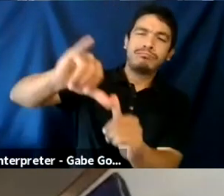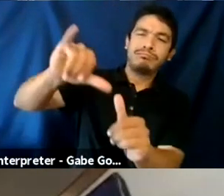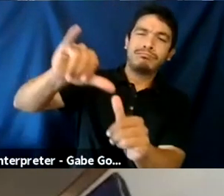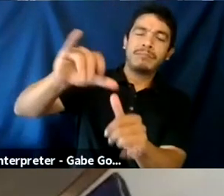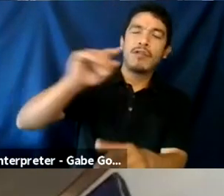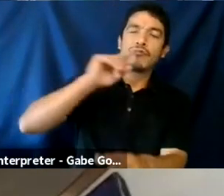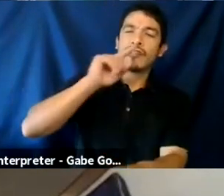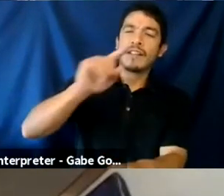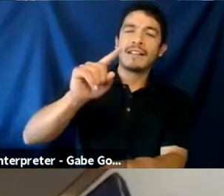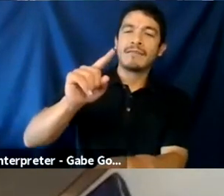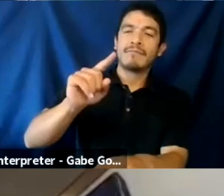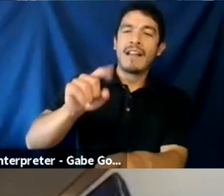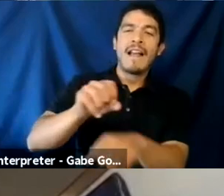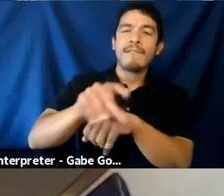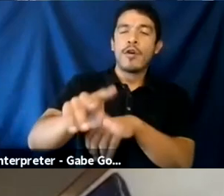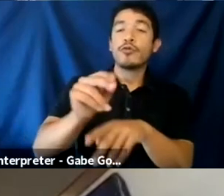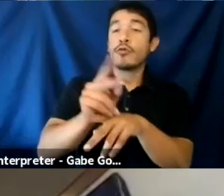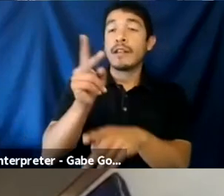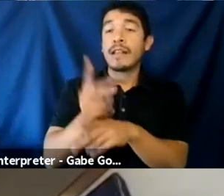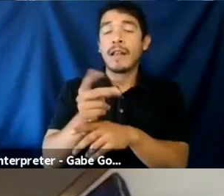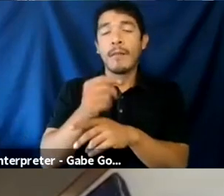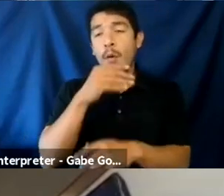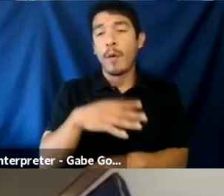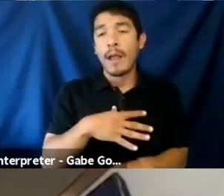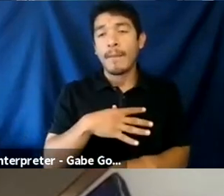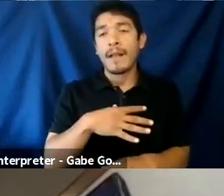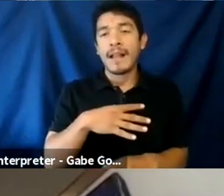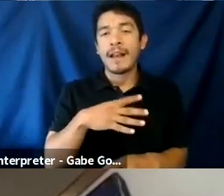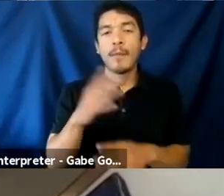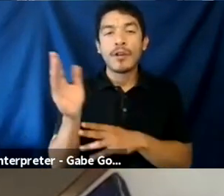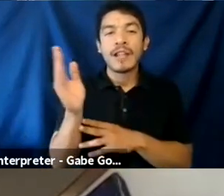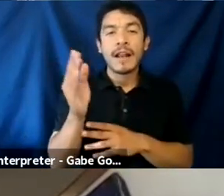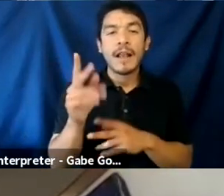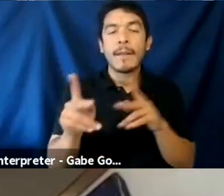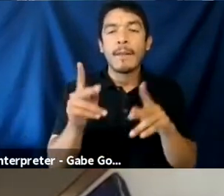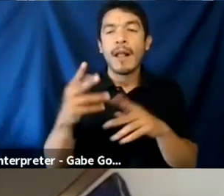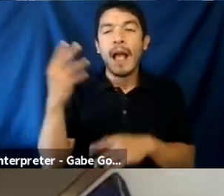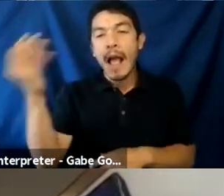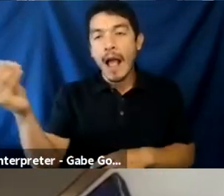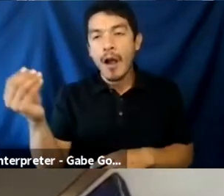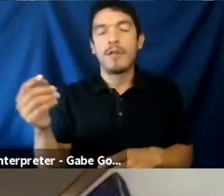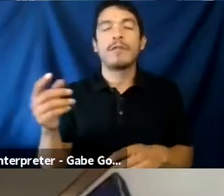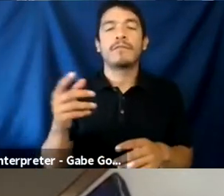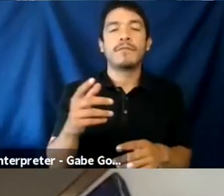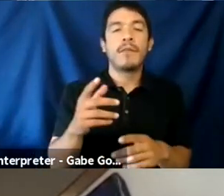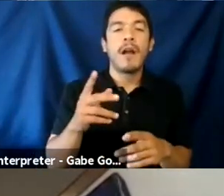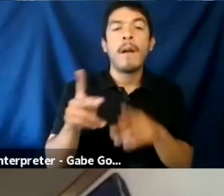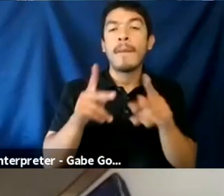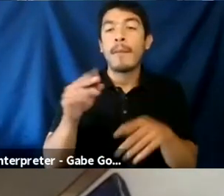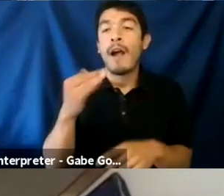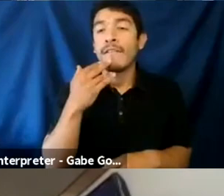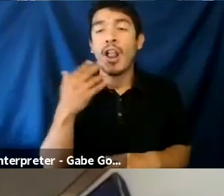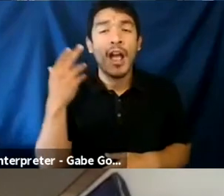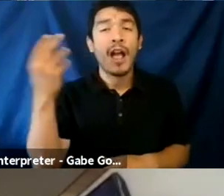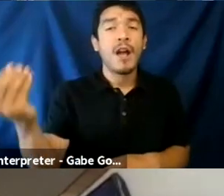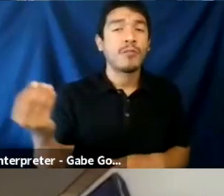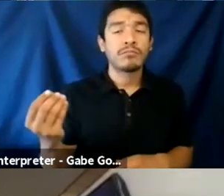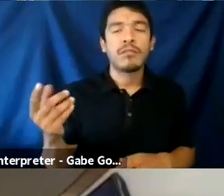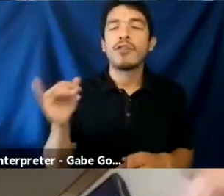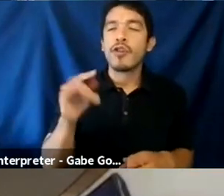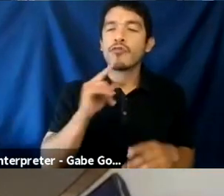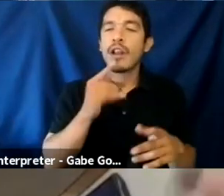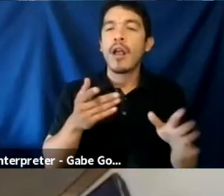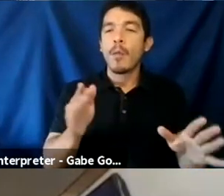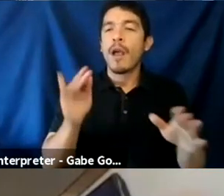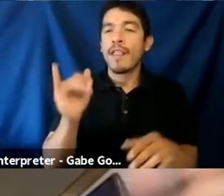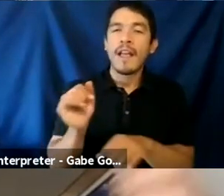you know, really to keep like, you know, women, women, femme presenting folks out, know, marginalized masculinities out, know, folks of color out. So these are like just the ways that the